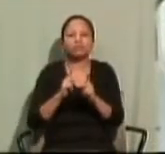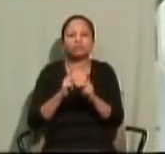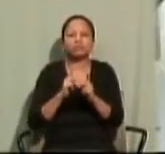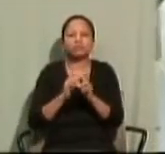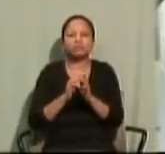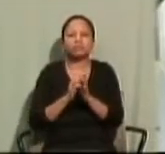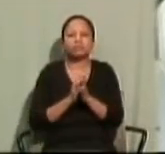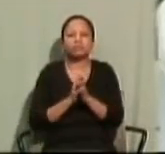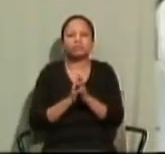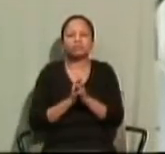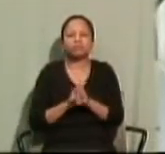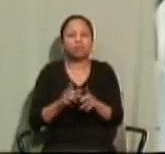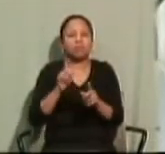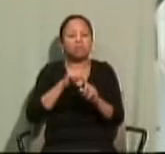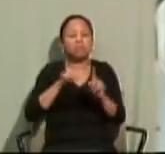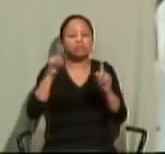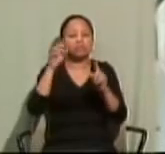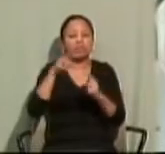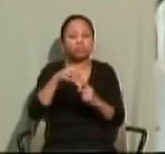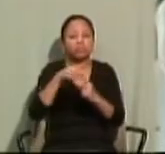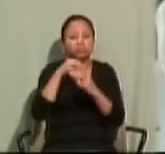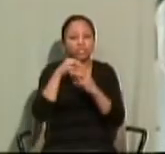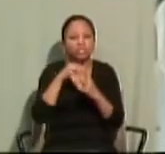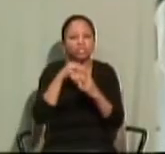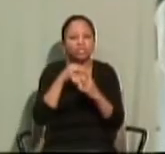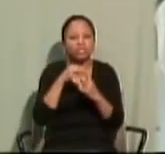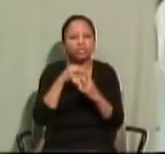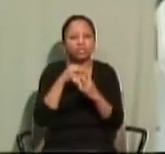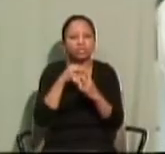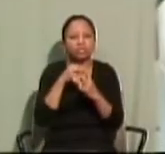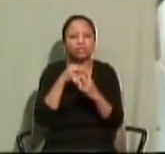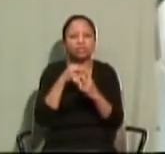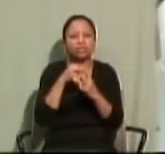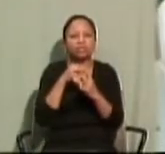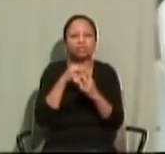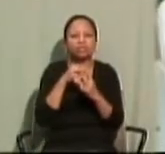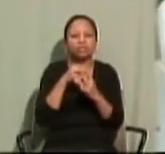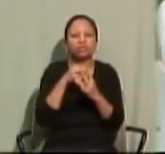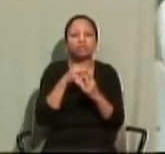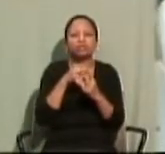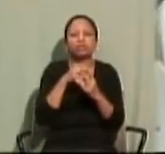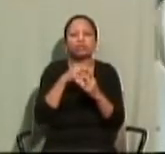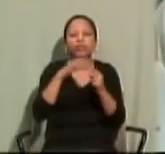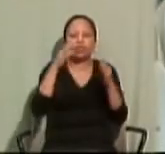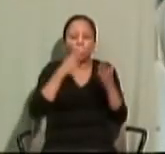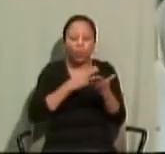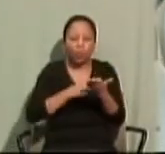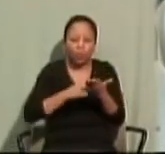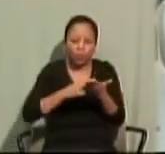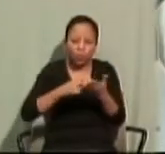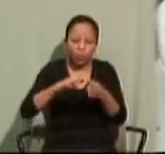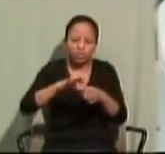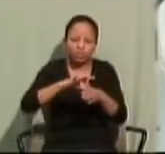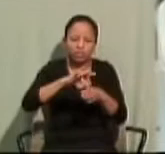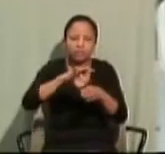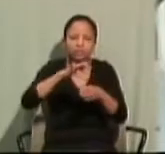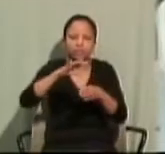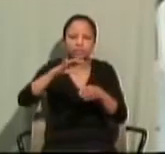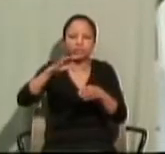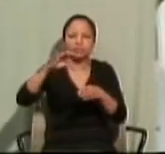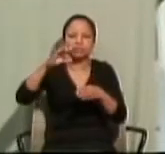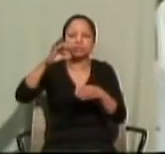But most especially, he was led by the Holy Spirit. And that's what